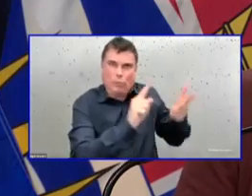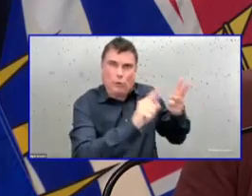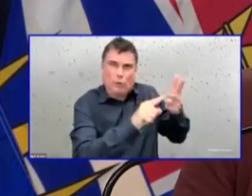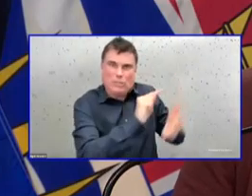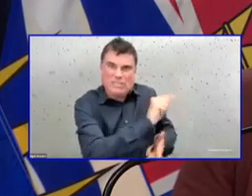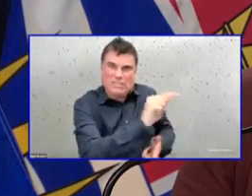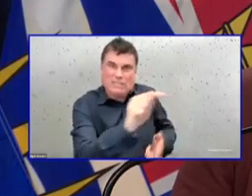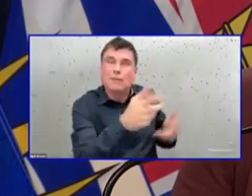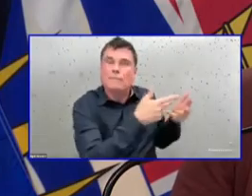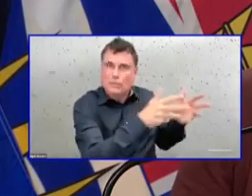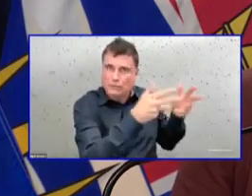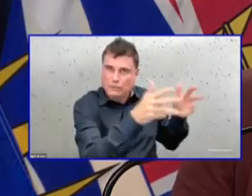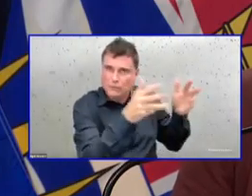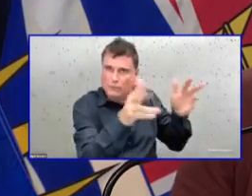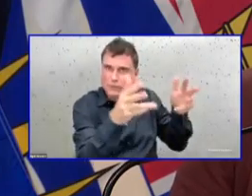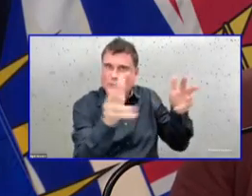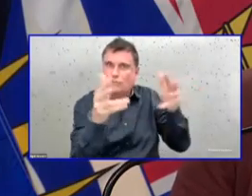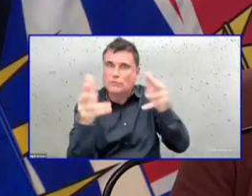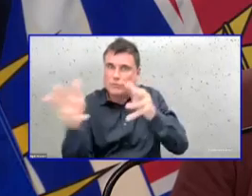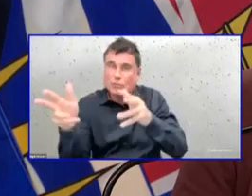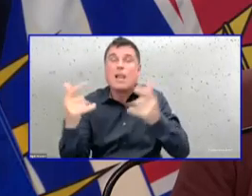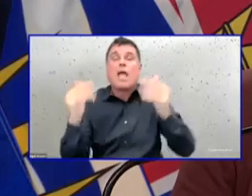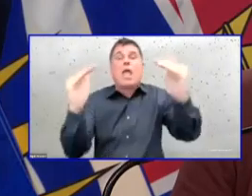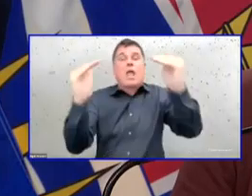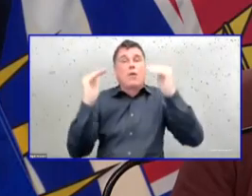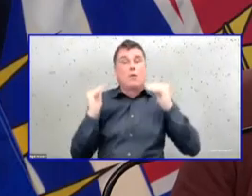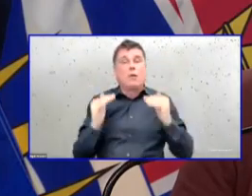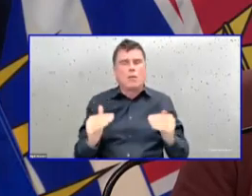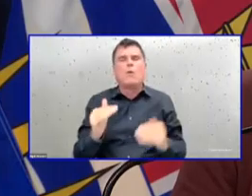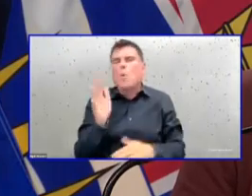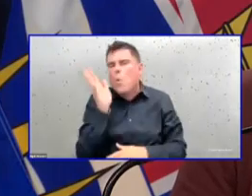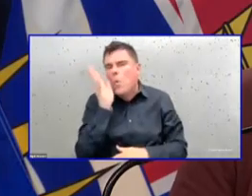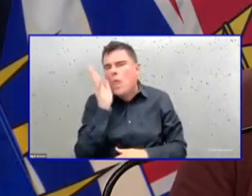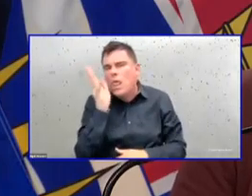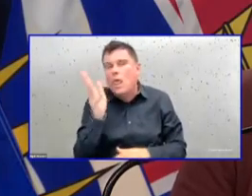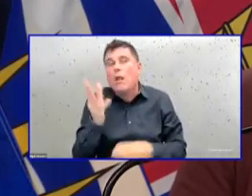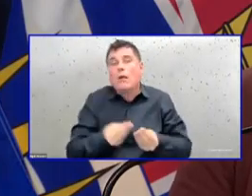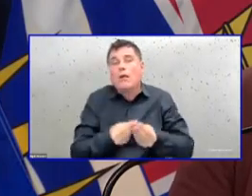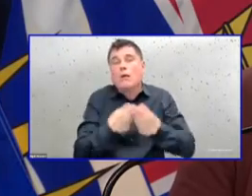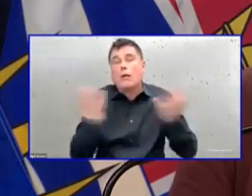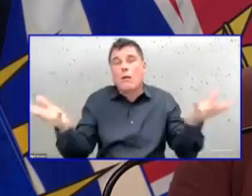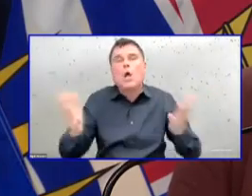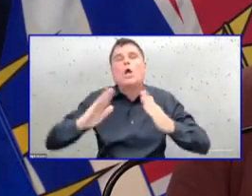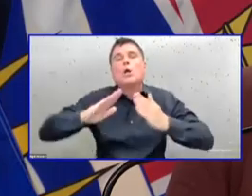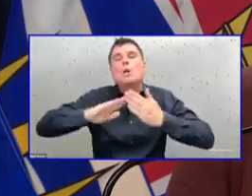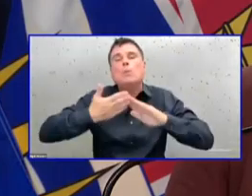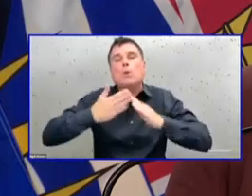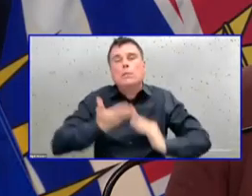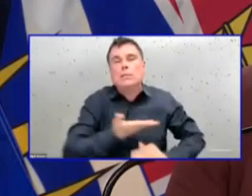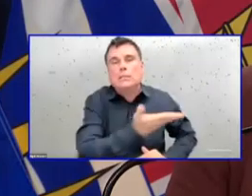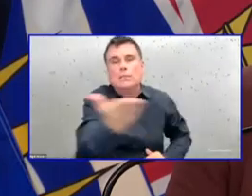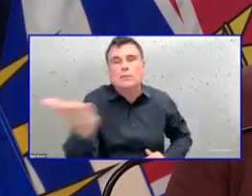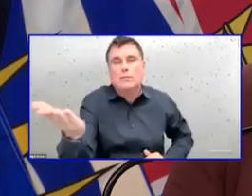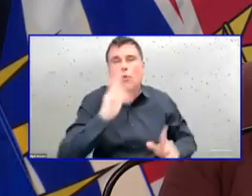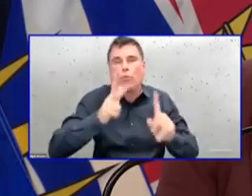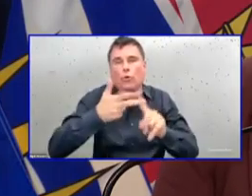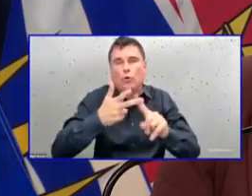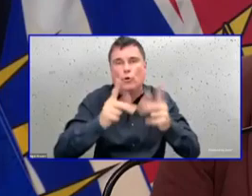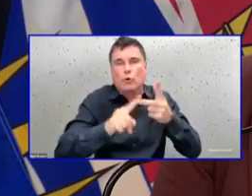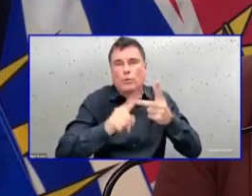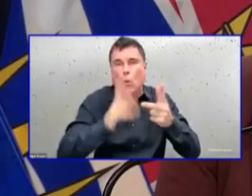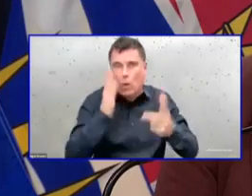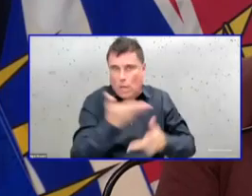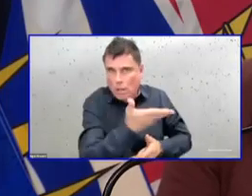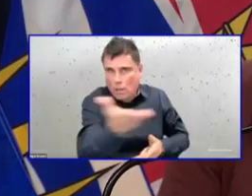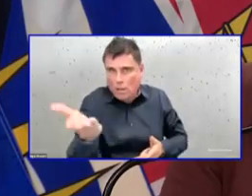now. We're also focusing on health care workers who were immunized early, particularly those who had it at a reduced interval in